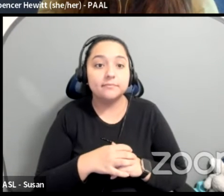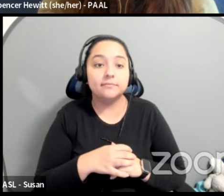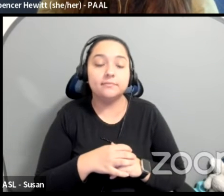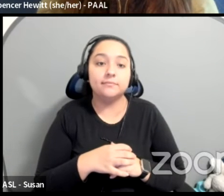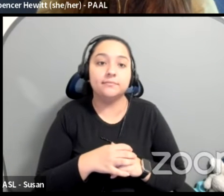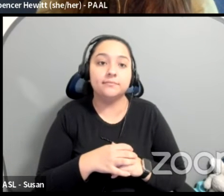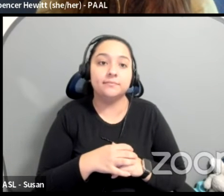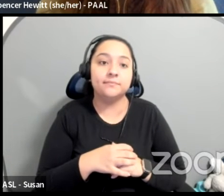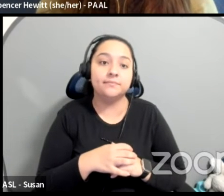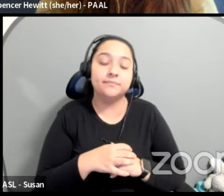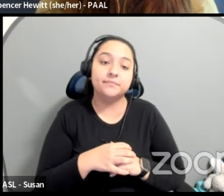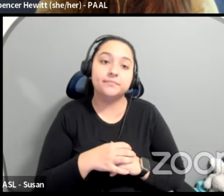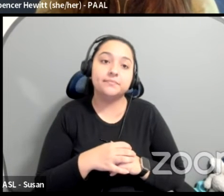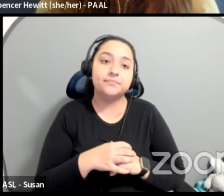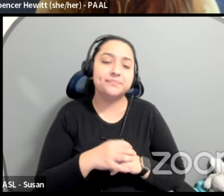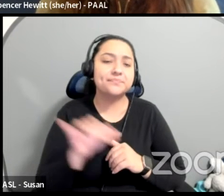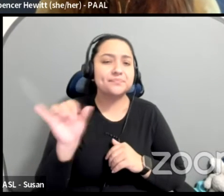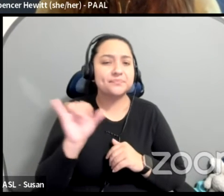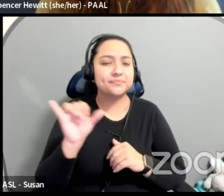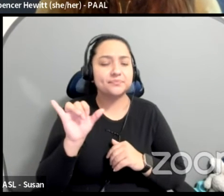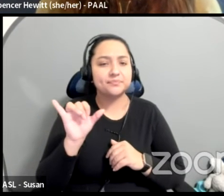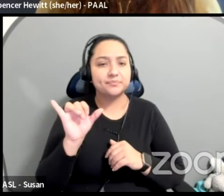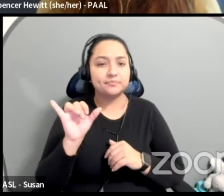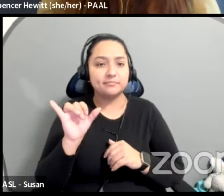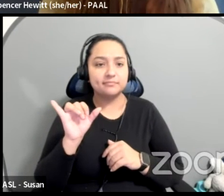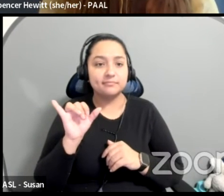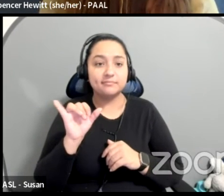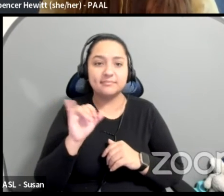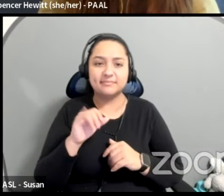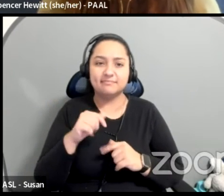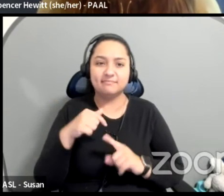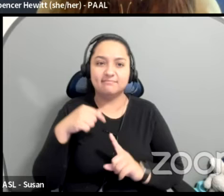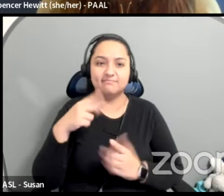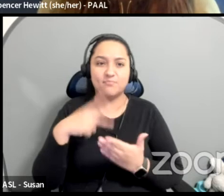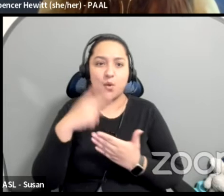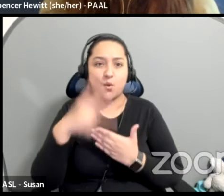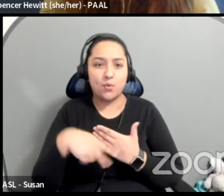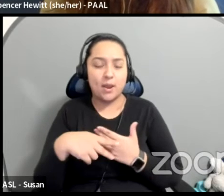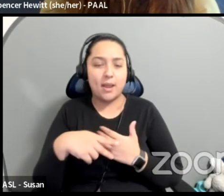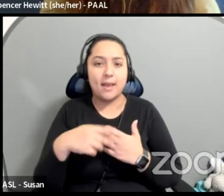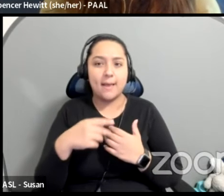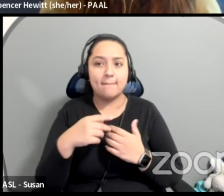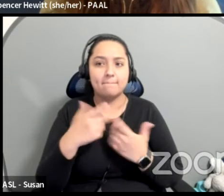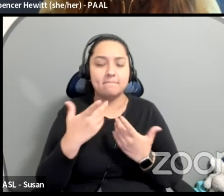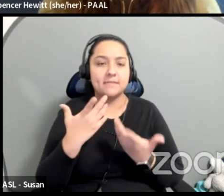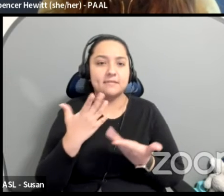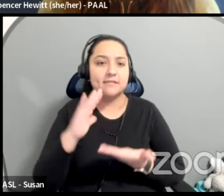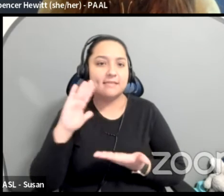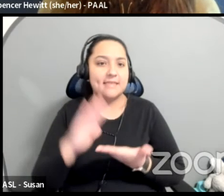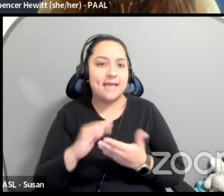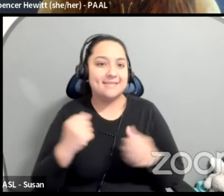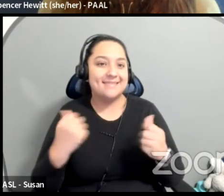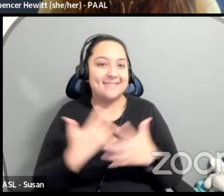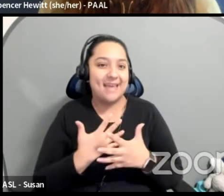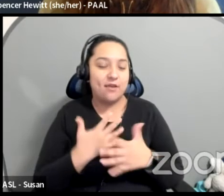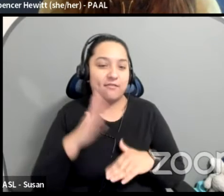was also less scary than I thought it would be like the flashy article and everything helped us launch it. But then I was like,